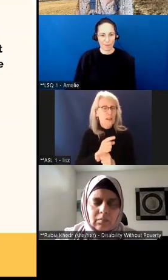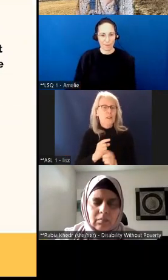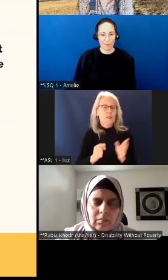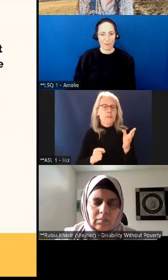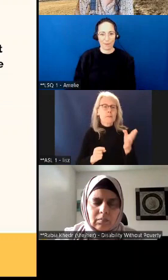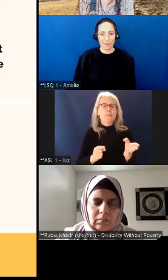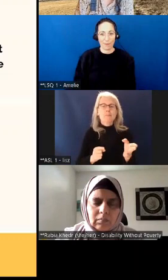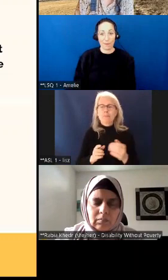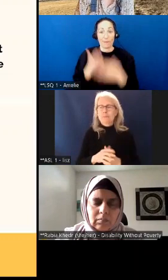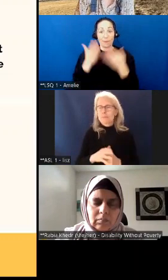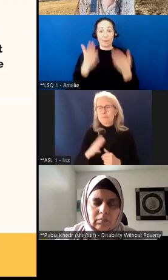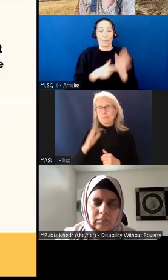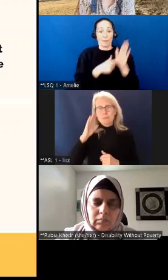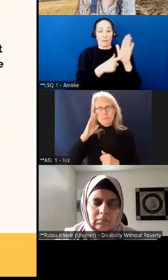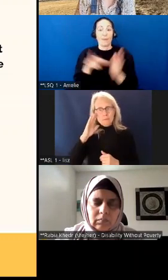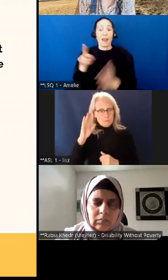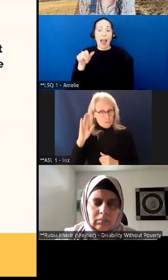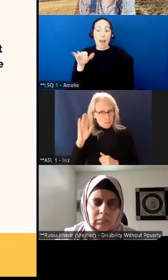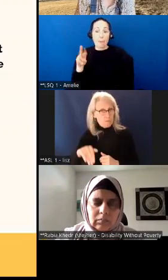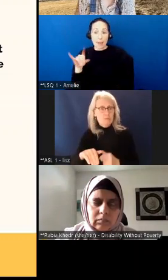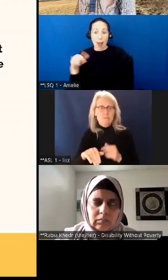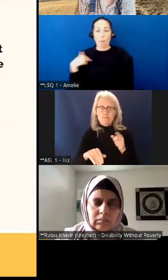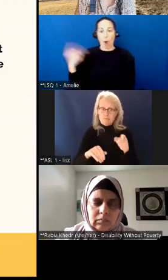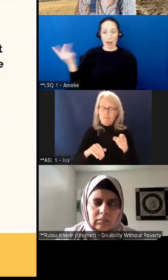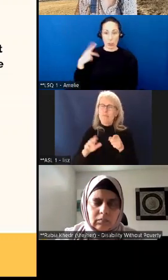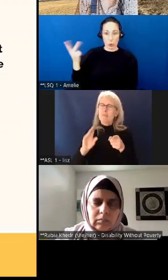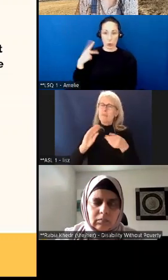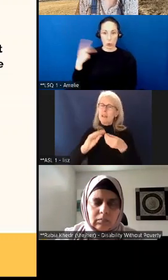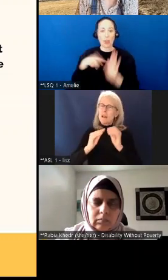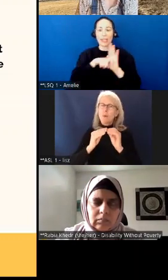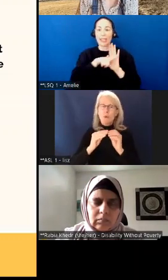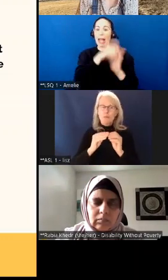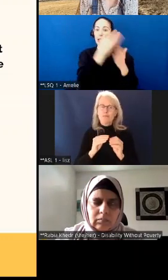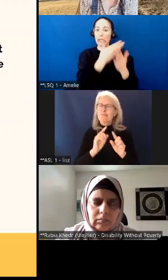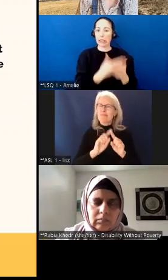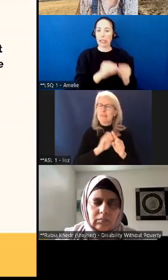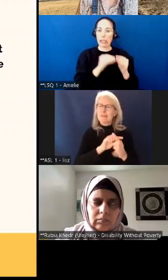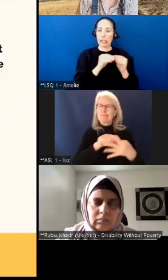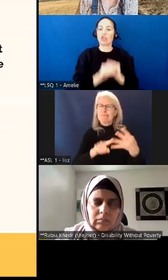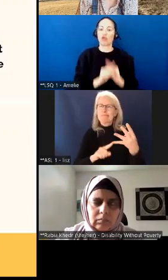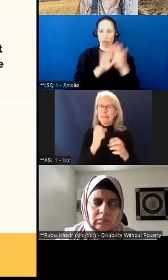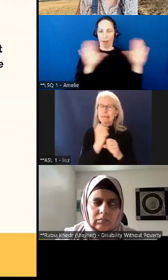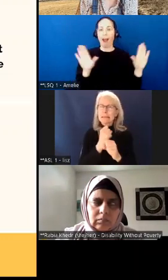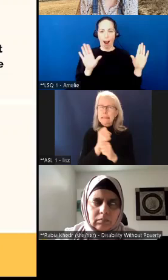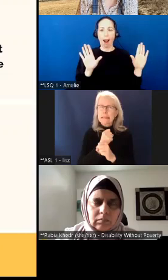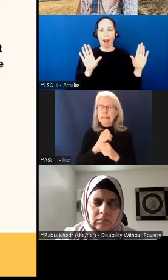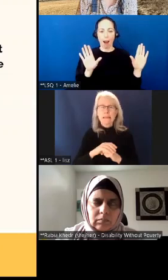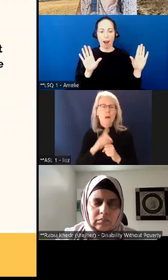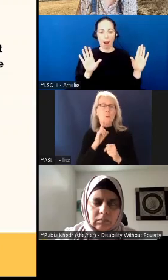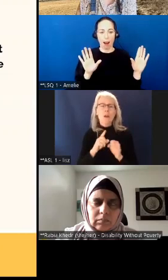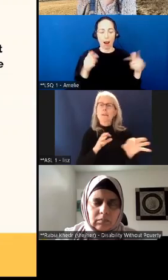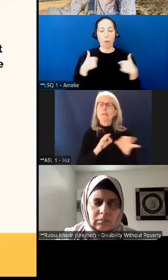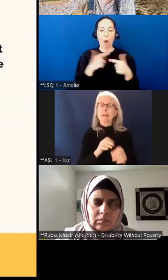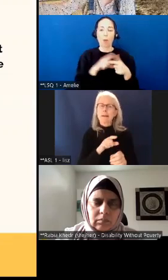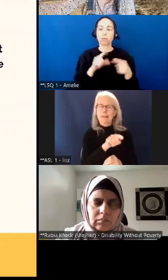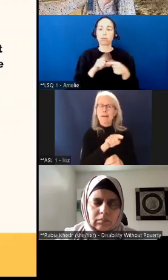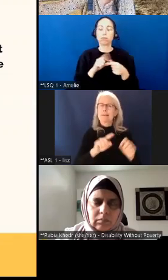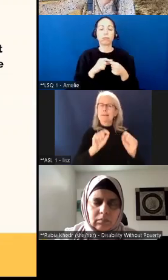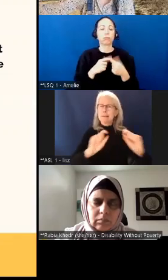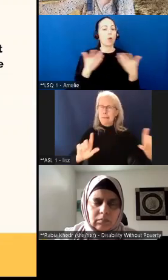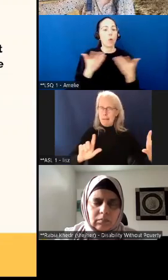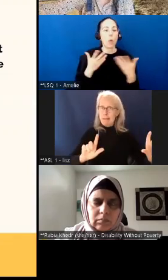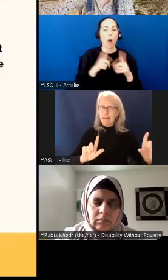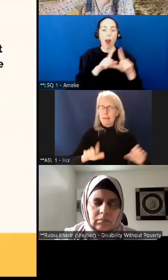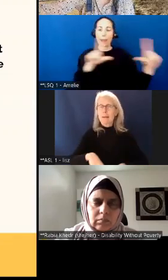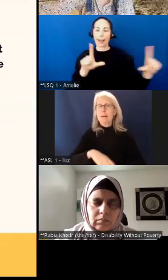some general statistics, first of all. So I'm going to talk about what's kind of on the screen. And Rabia